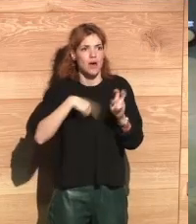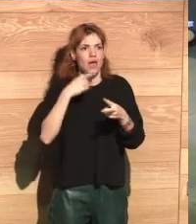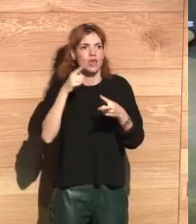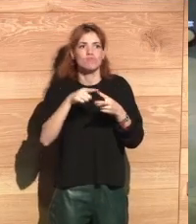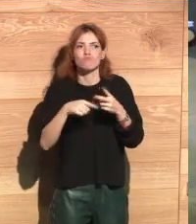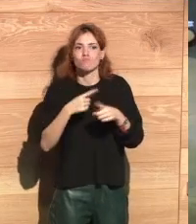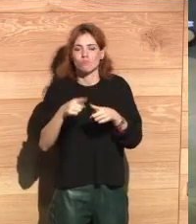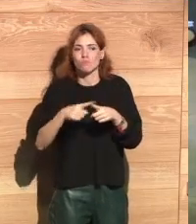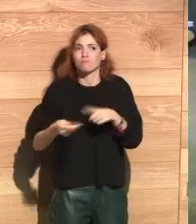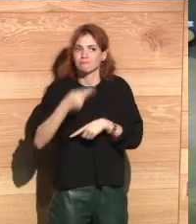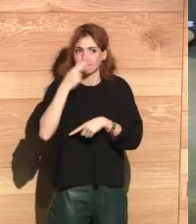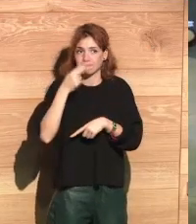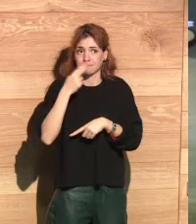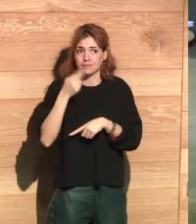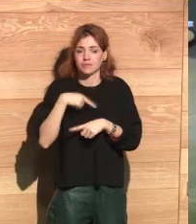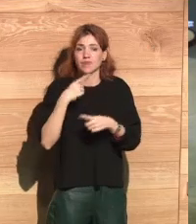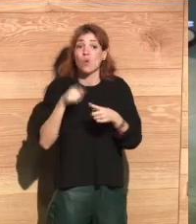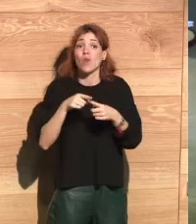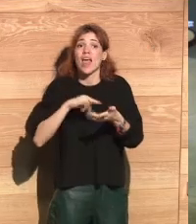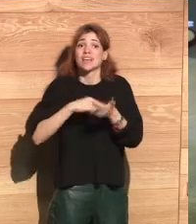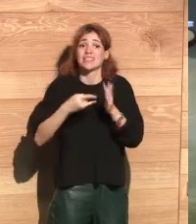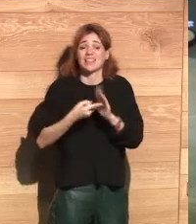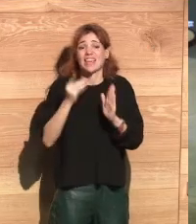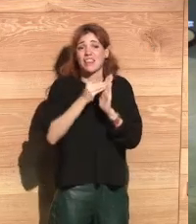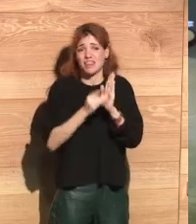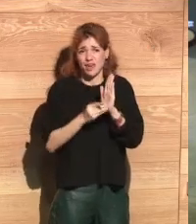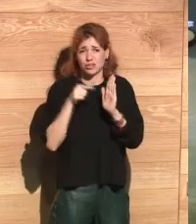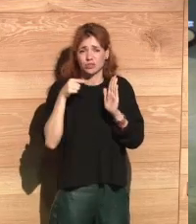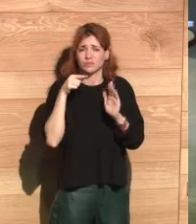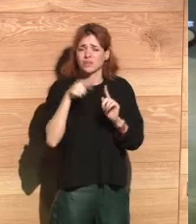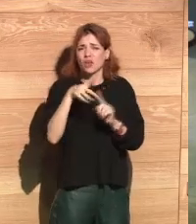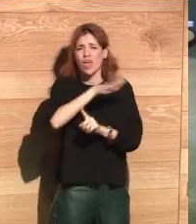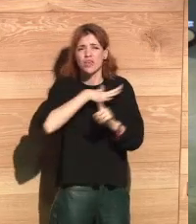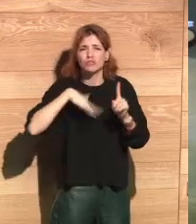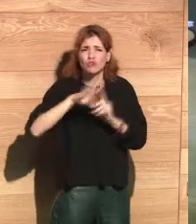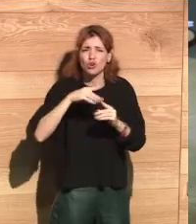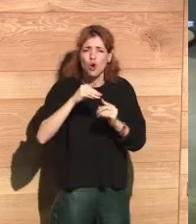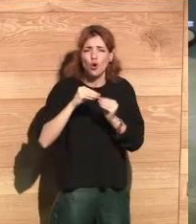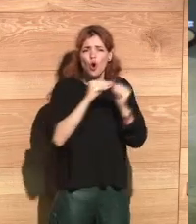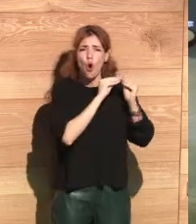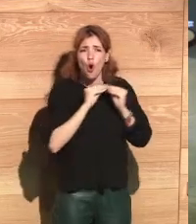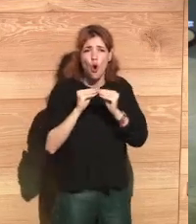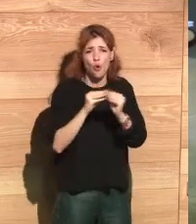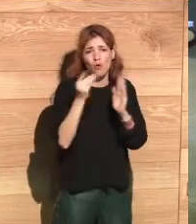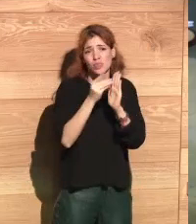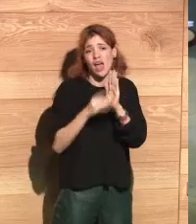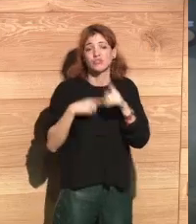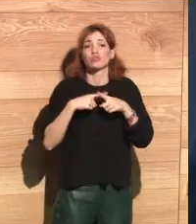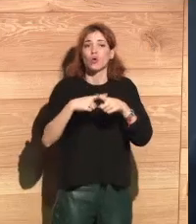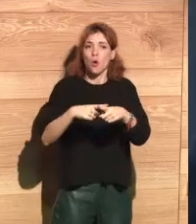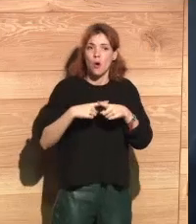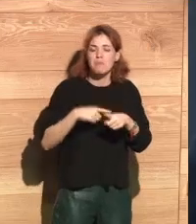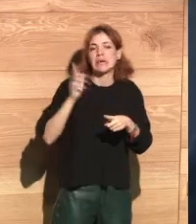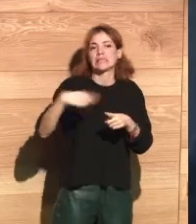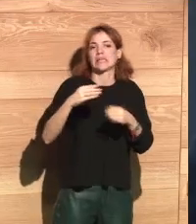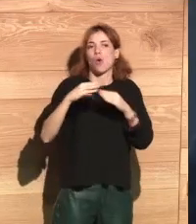to be highlighted here and relevant to what we're dealing with today. One is the a strategy about data so that